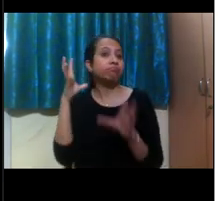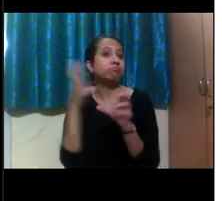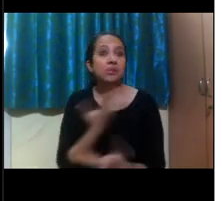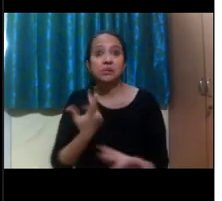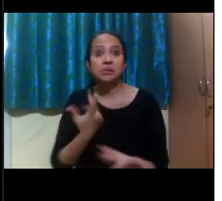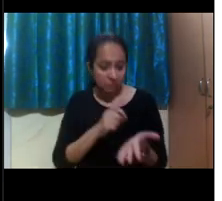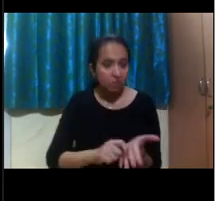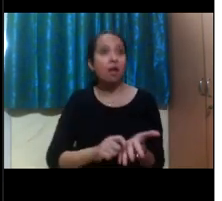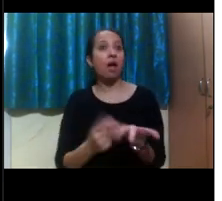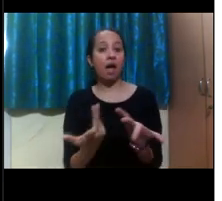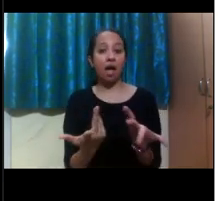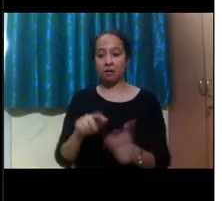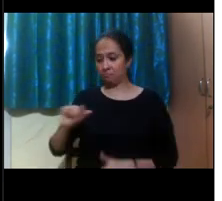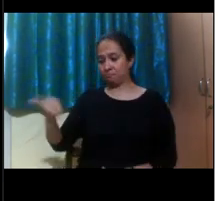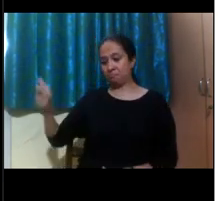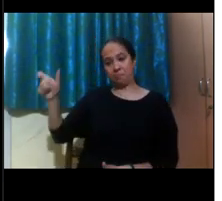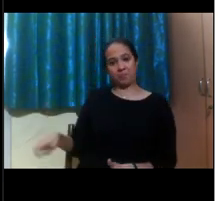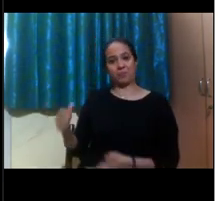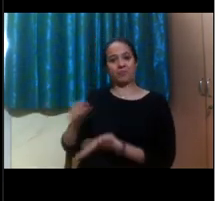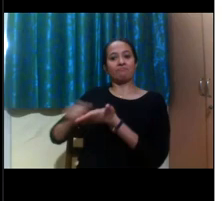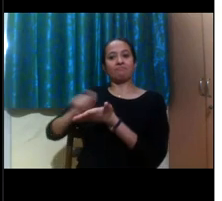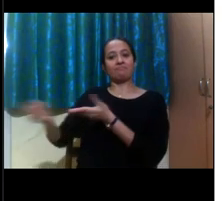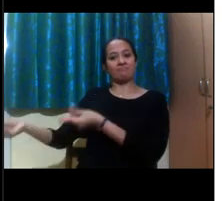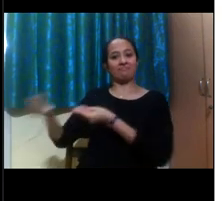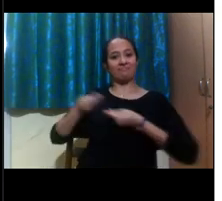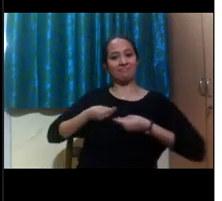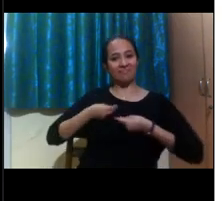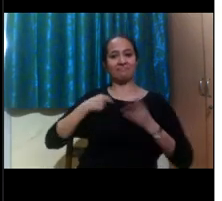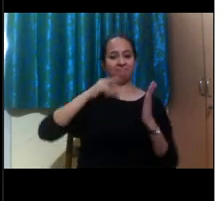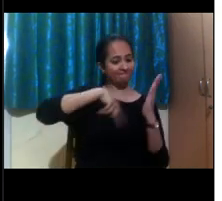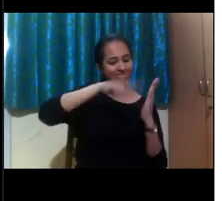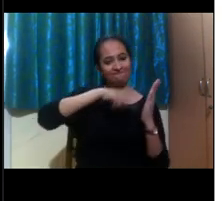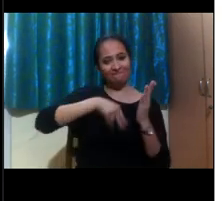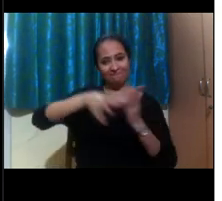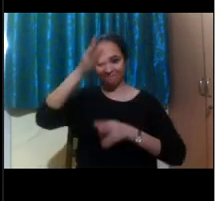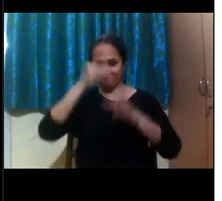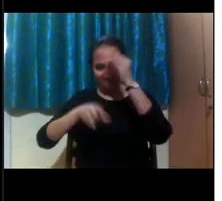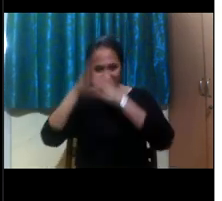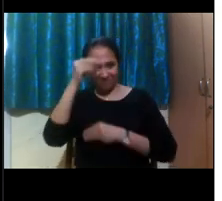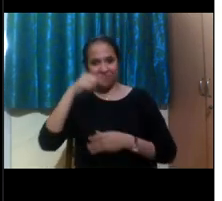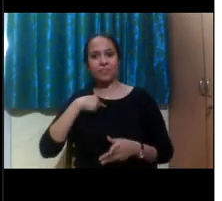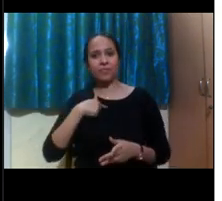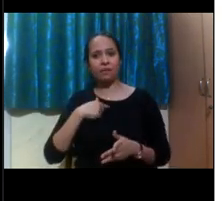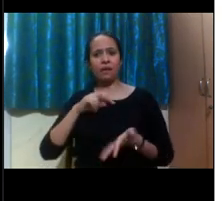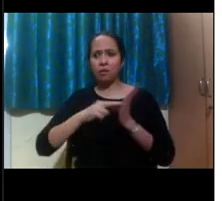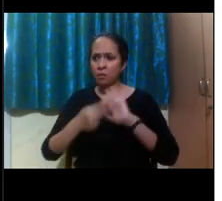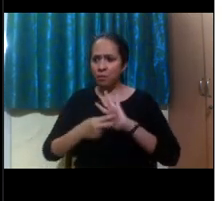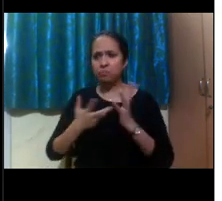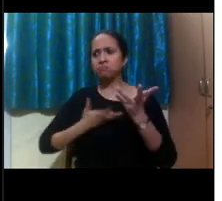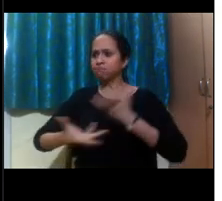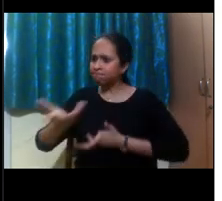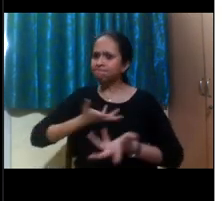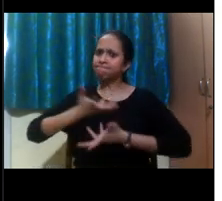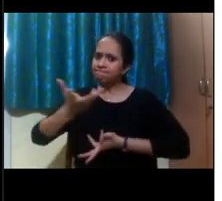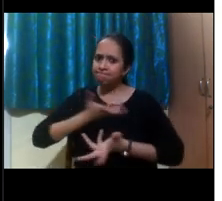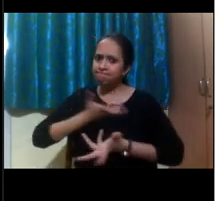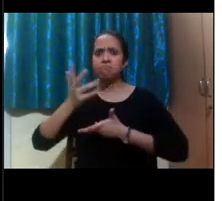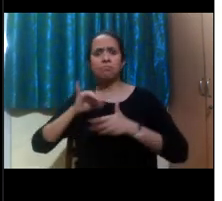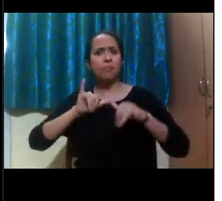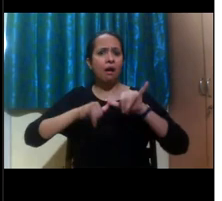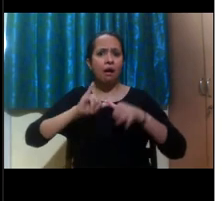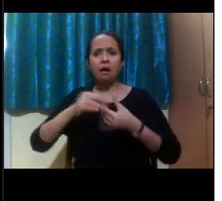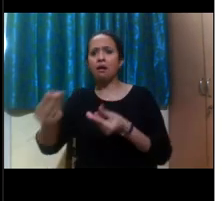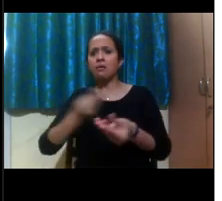can always have some notes to study from. So we ended up having a really nice conversation. And like,